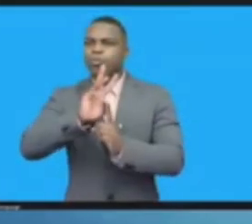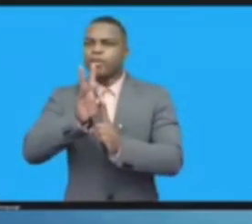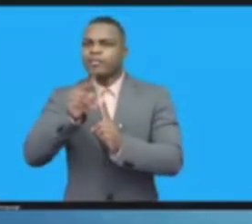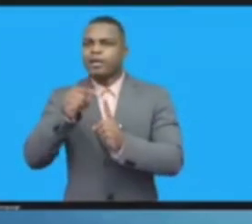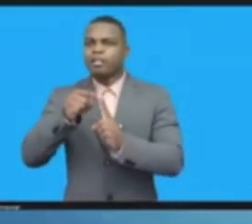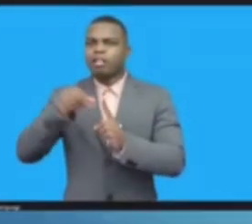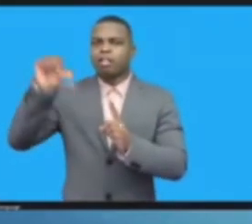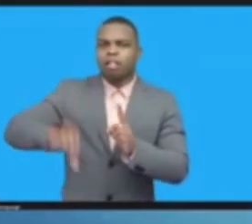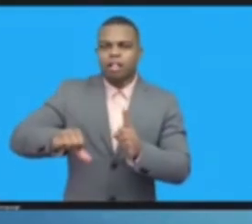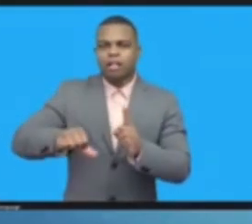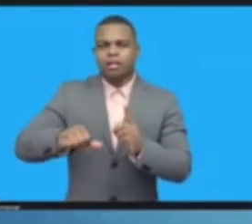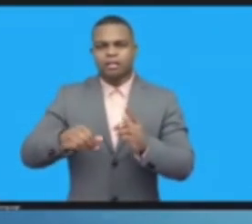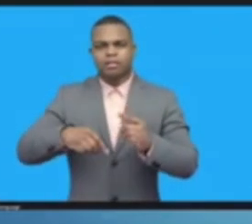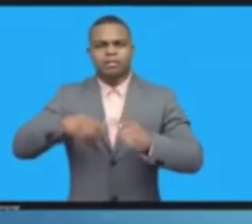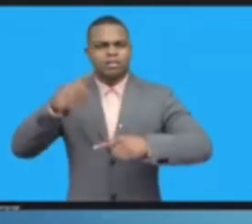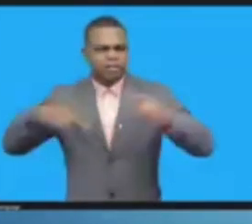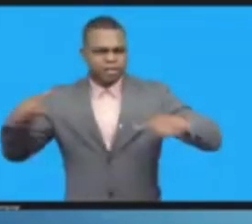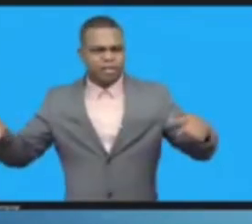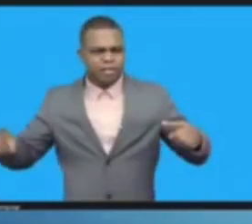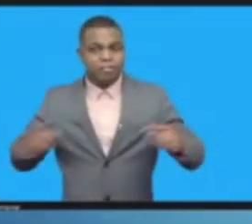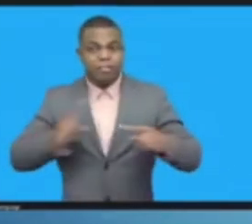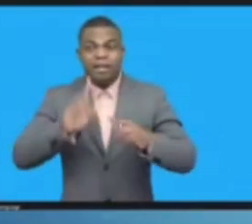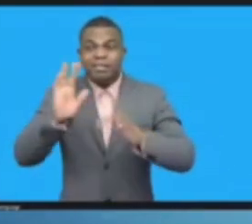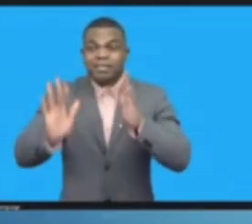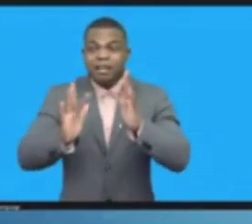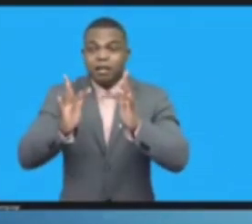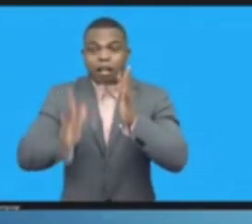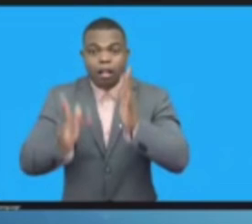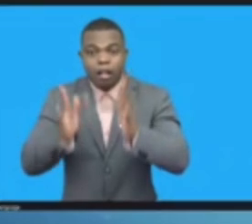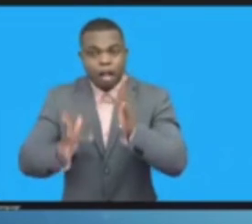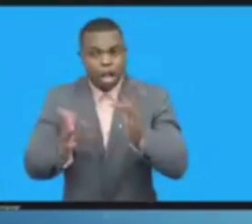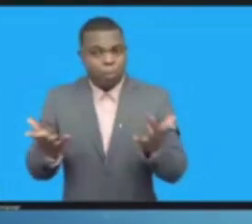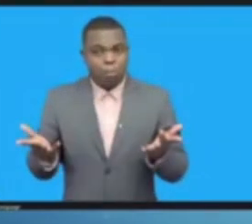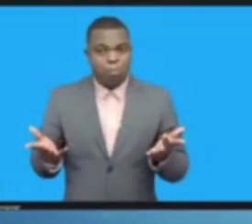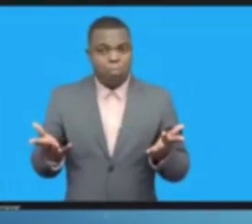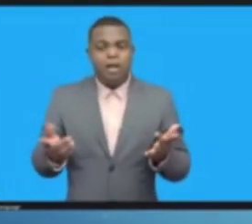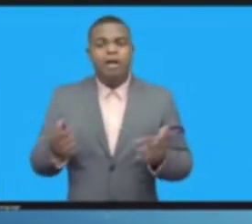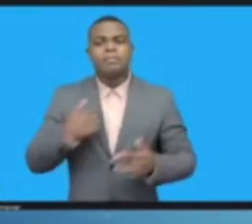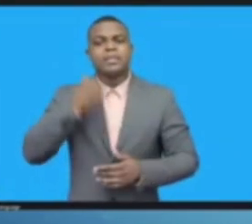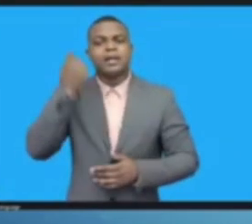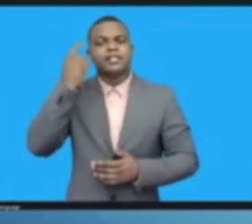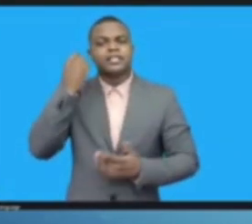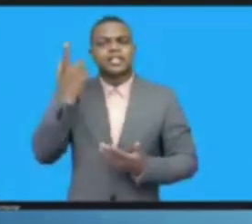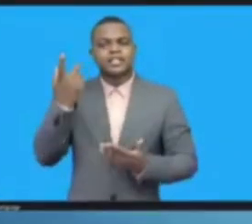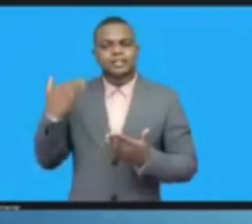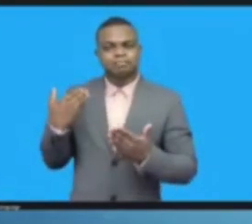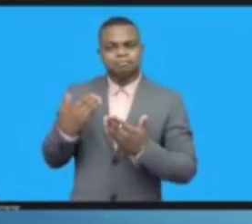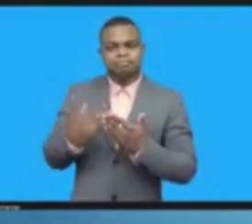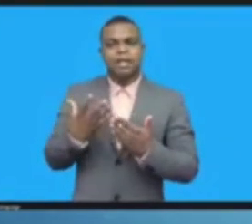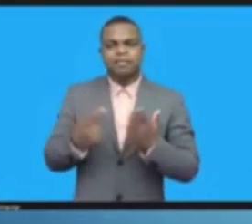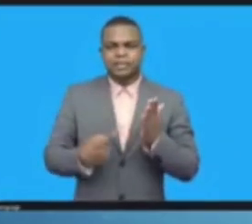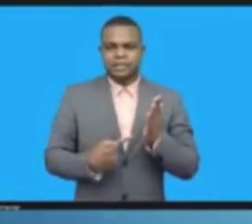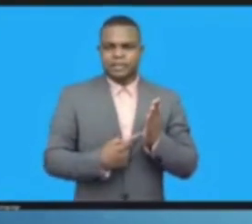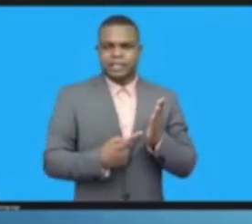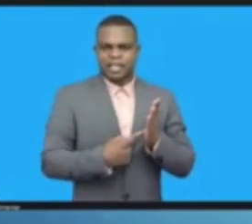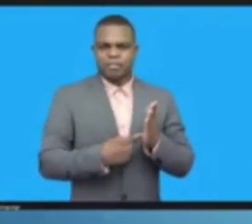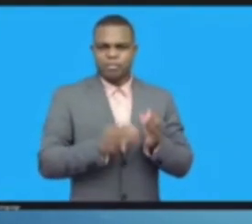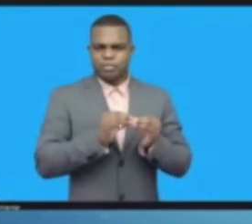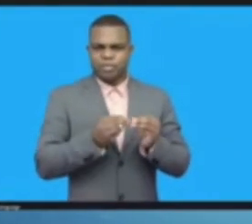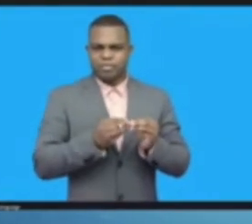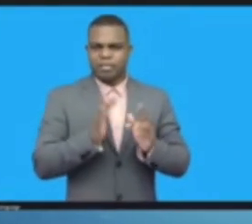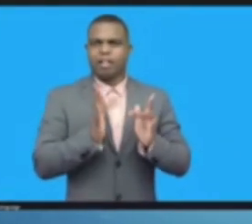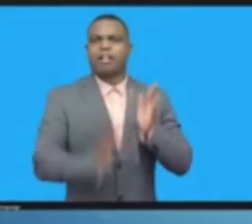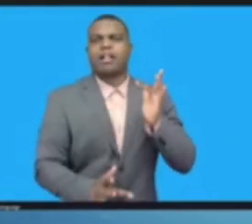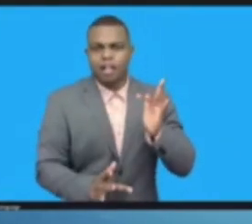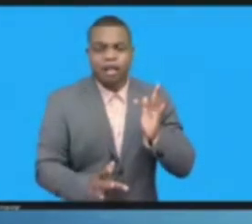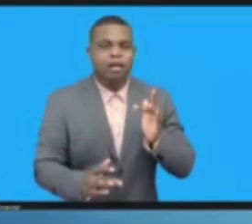Through the Internet, through the multi-stake on the model, we've been able to do this. And that's why I'm so happy to be here, to have those discussions with all sorts of